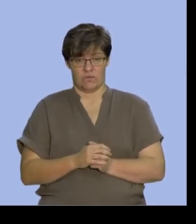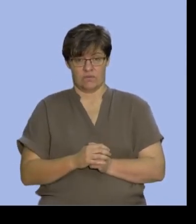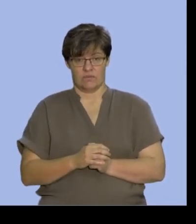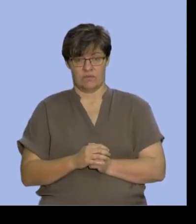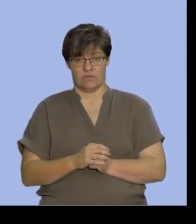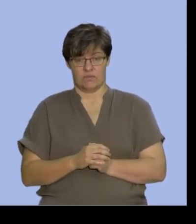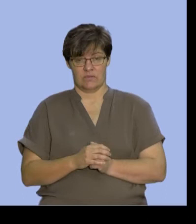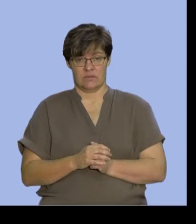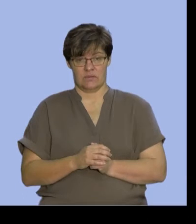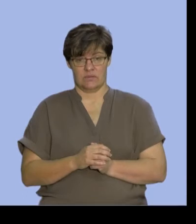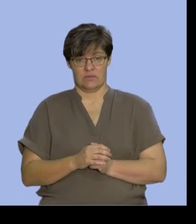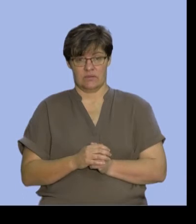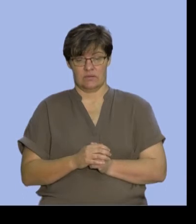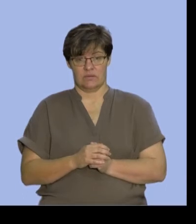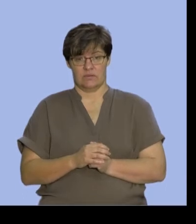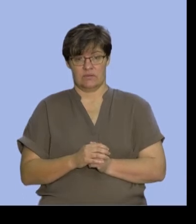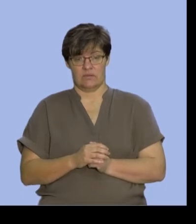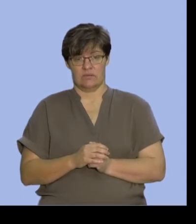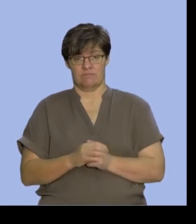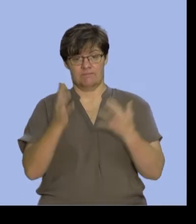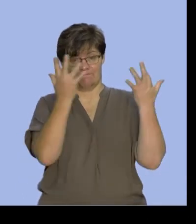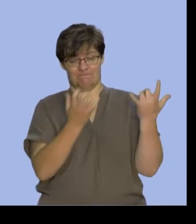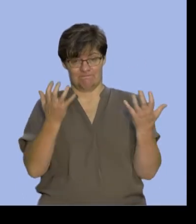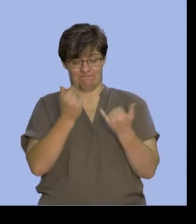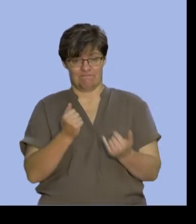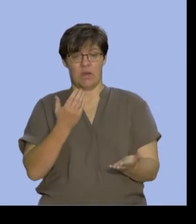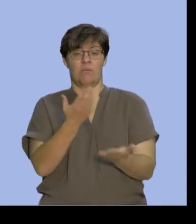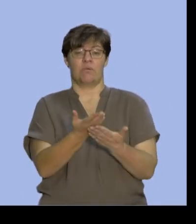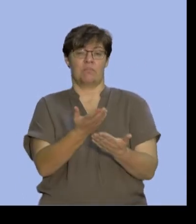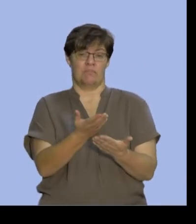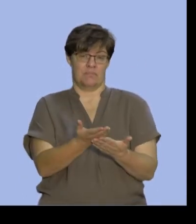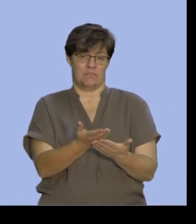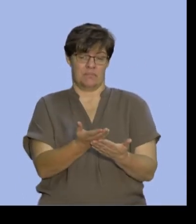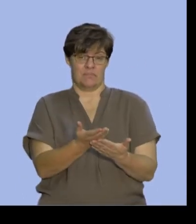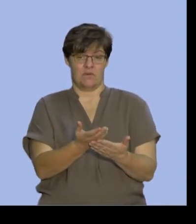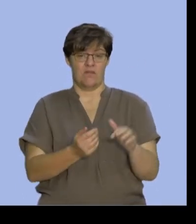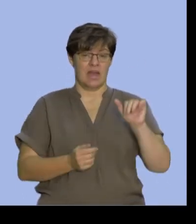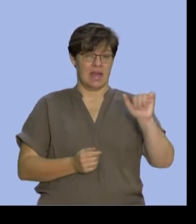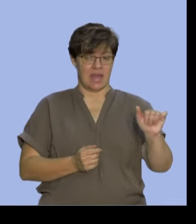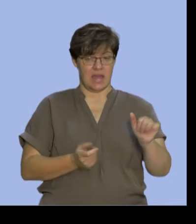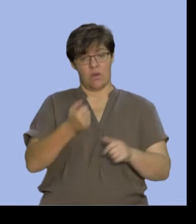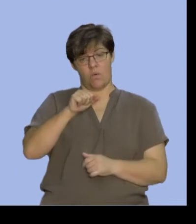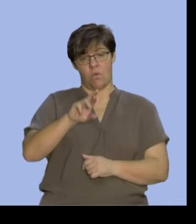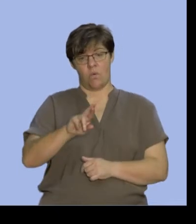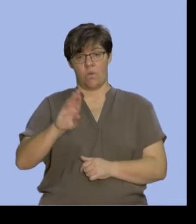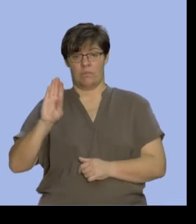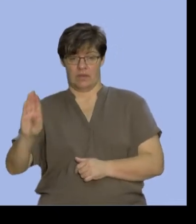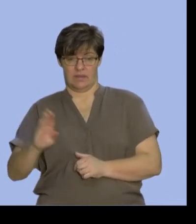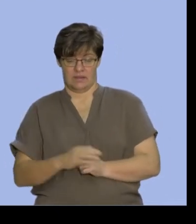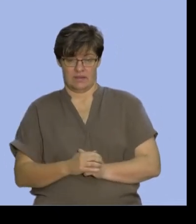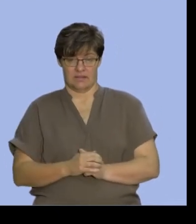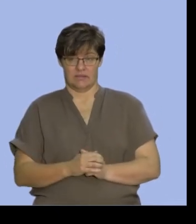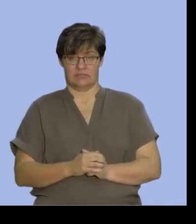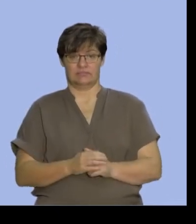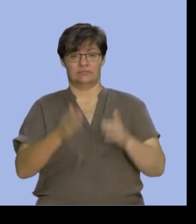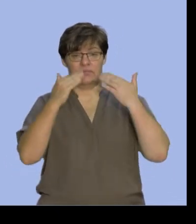And we have calculated the probability of A or B. Let's have a look at the